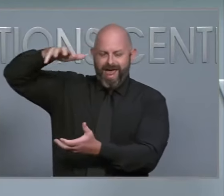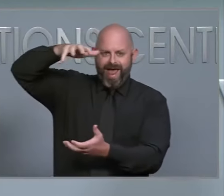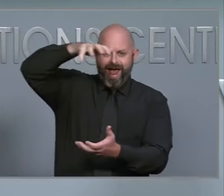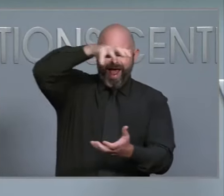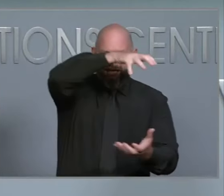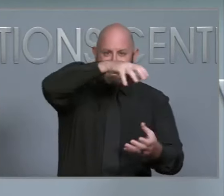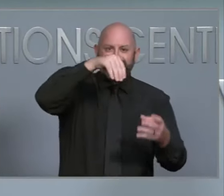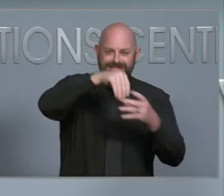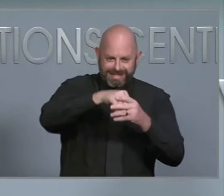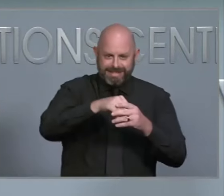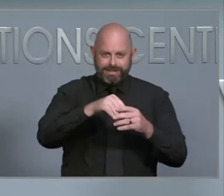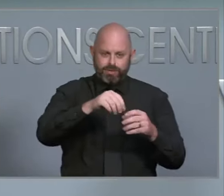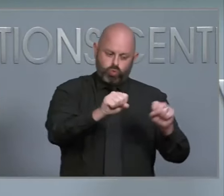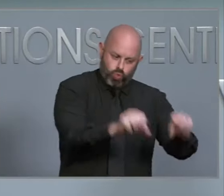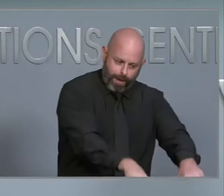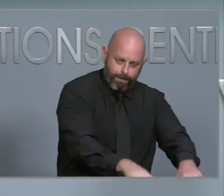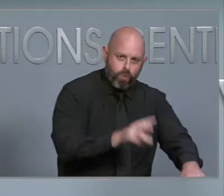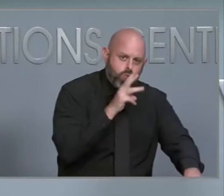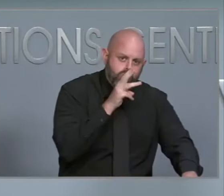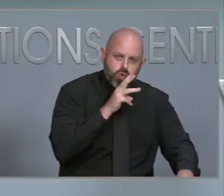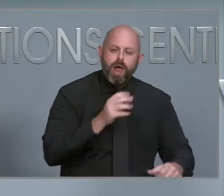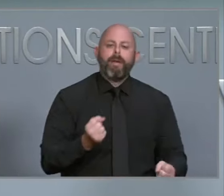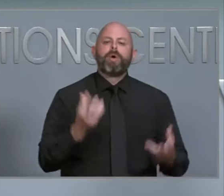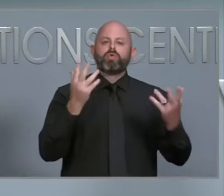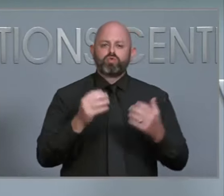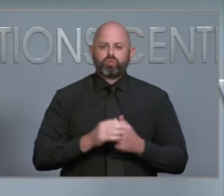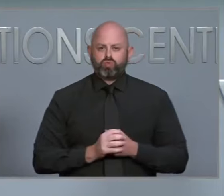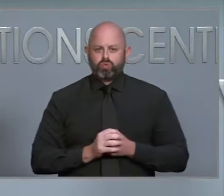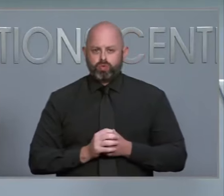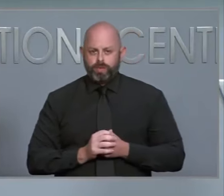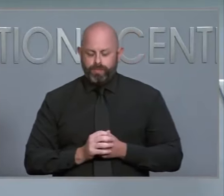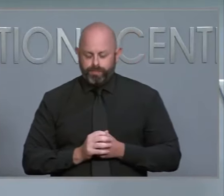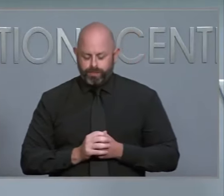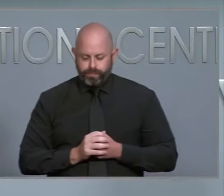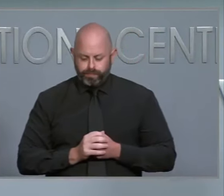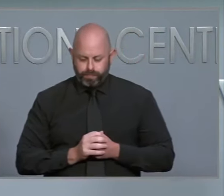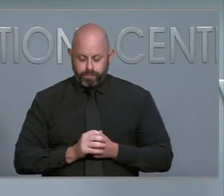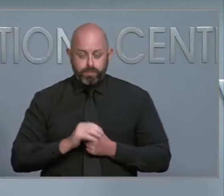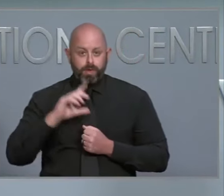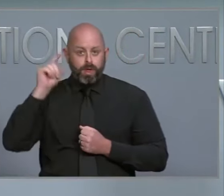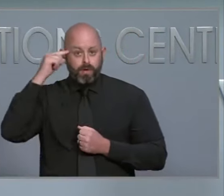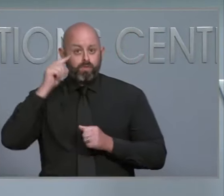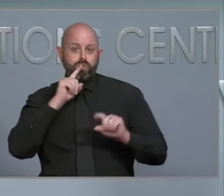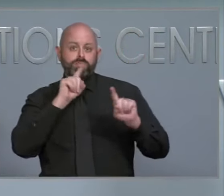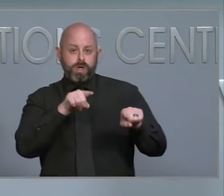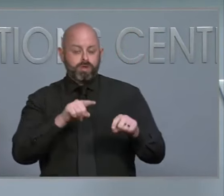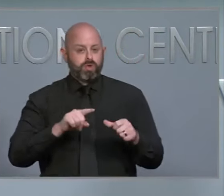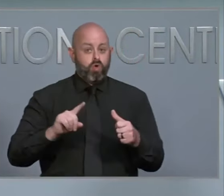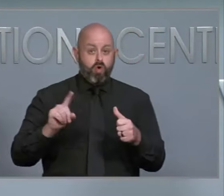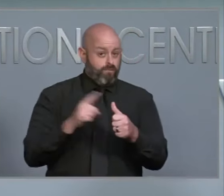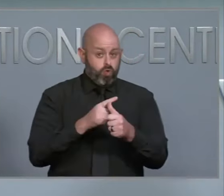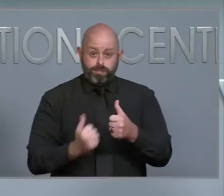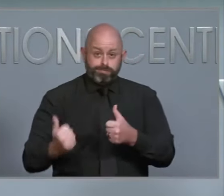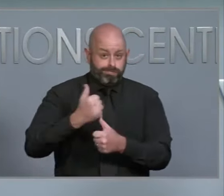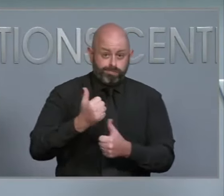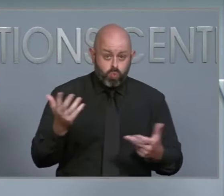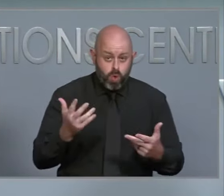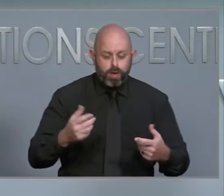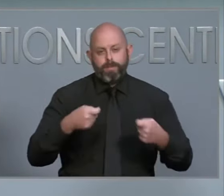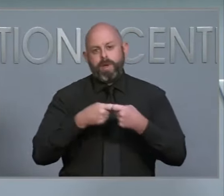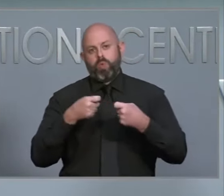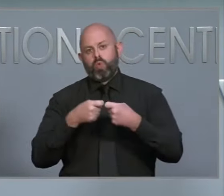First, we've made it a primary objective to get power back to hospitals and to make sure that